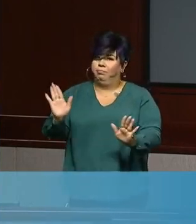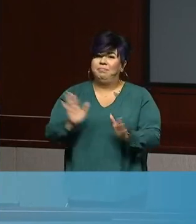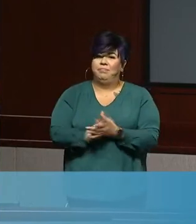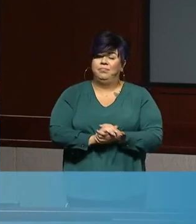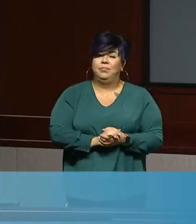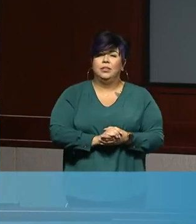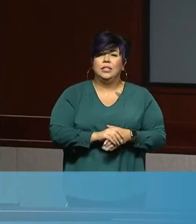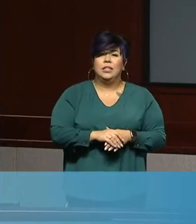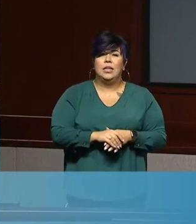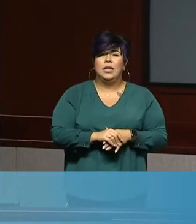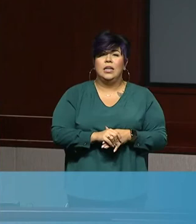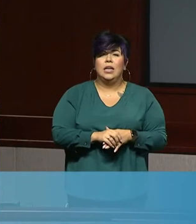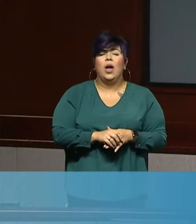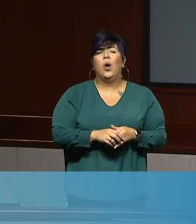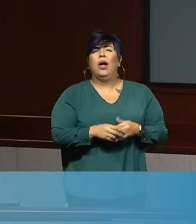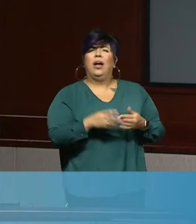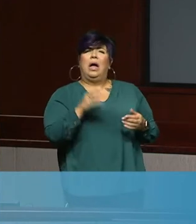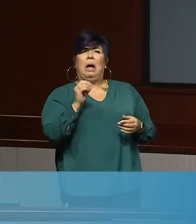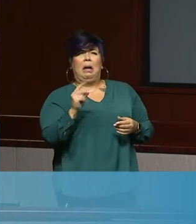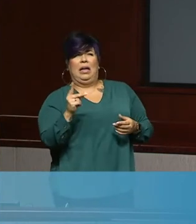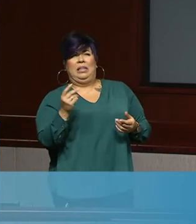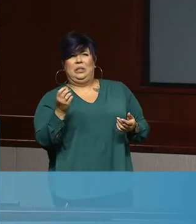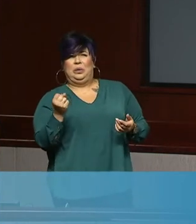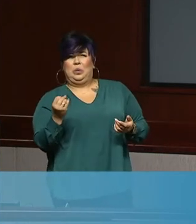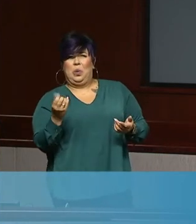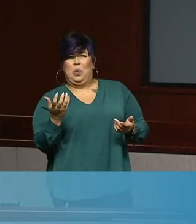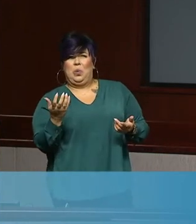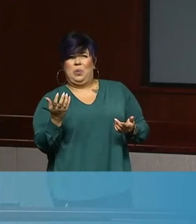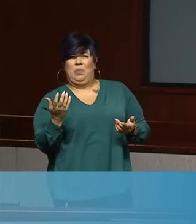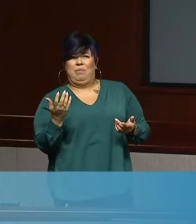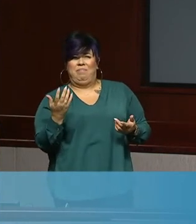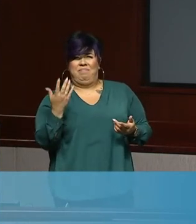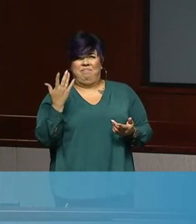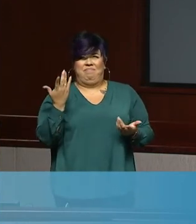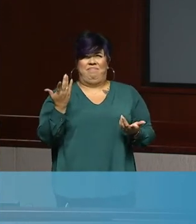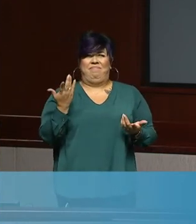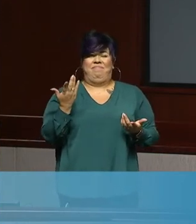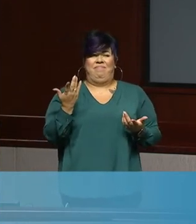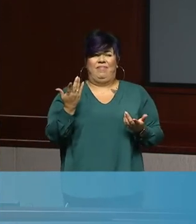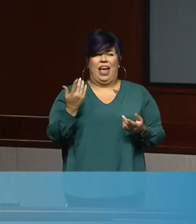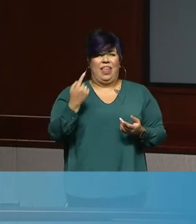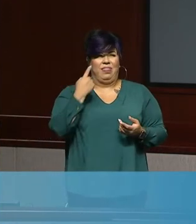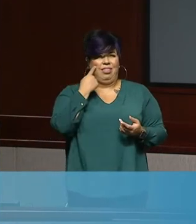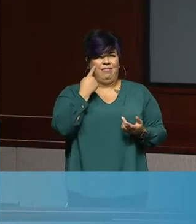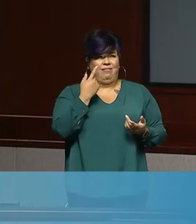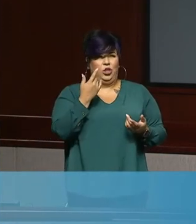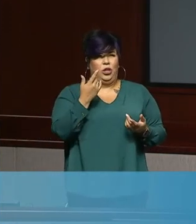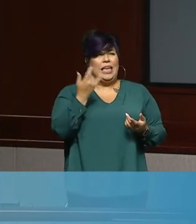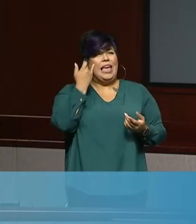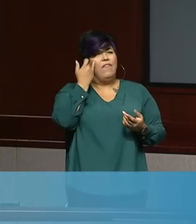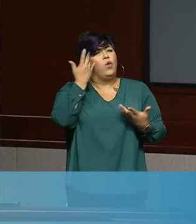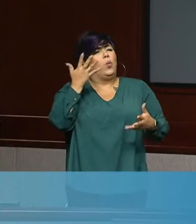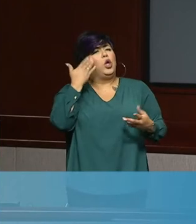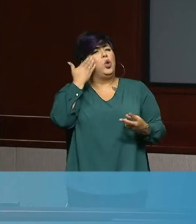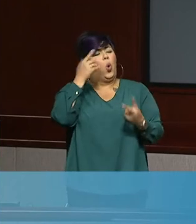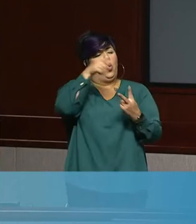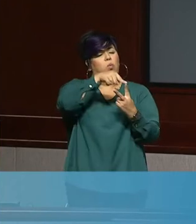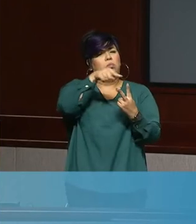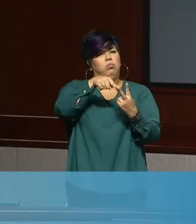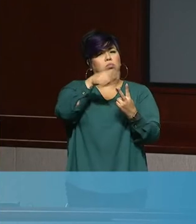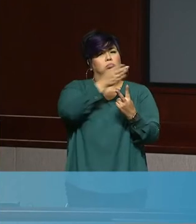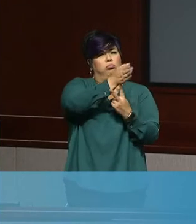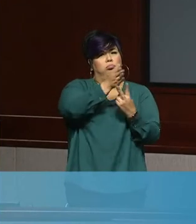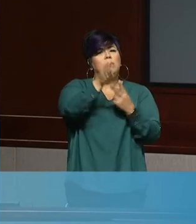Yeah, so I guess the question is, from the start, didn't you think that that information would be important? If you knew both of these methods existed,